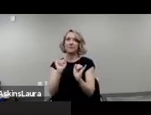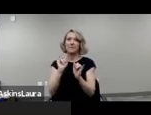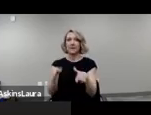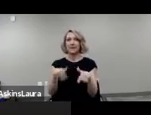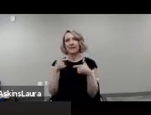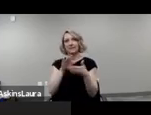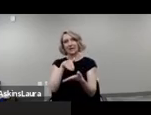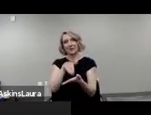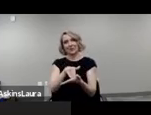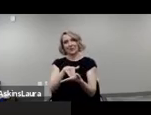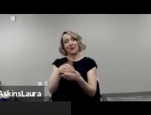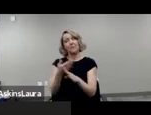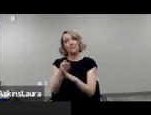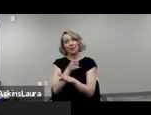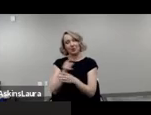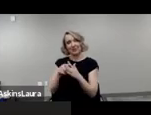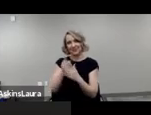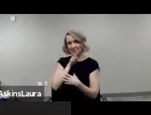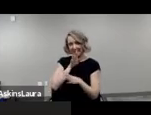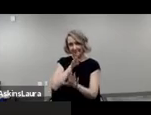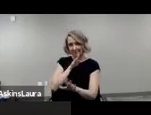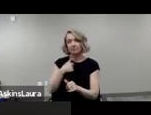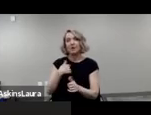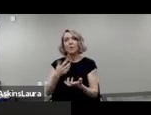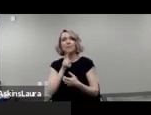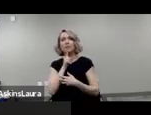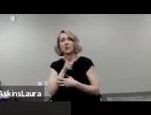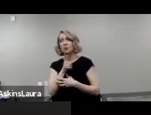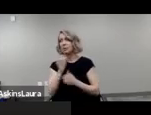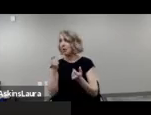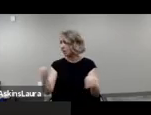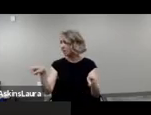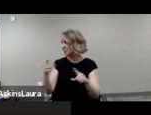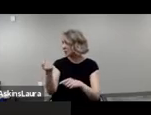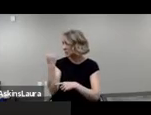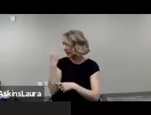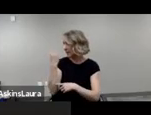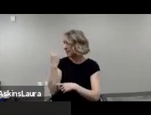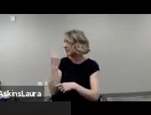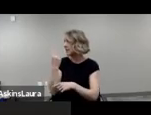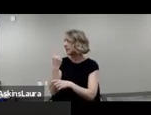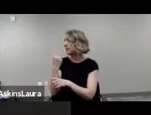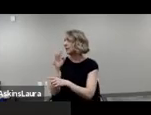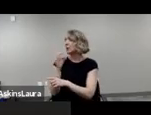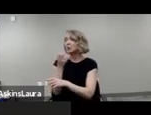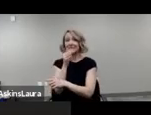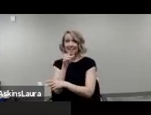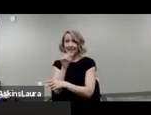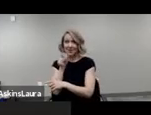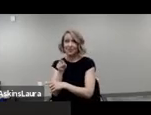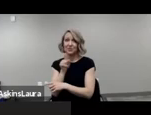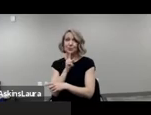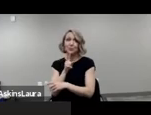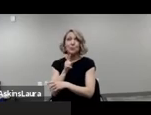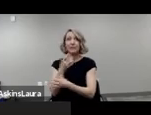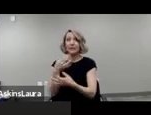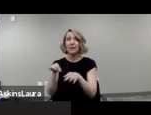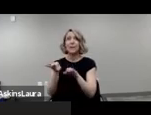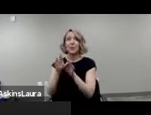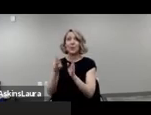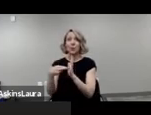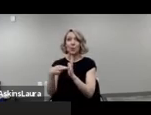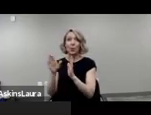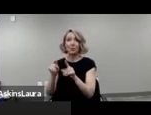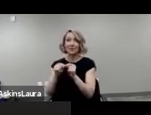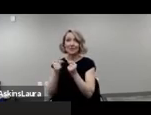starts, I want to just make sure that everyone understands she had a big role in her team. Uh,